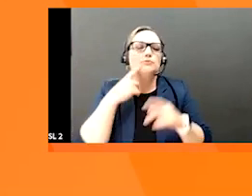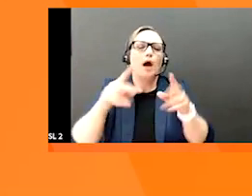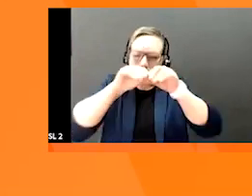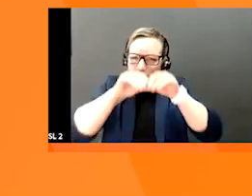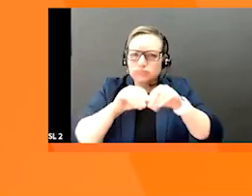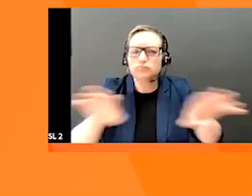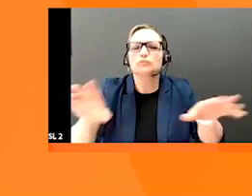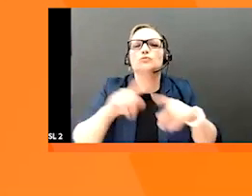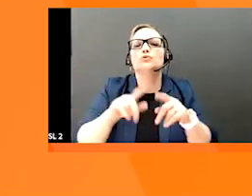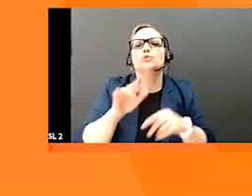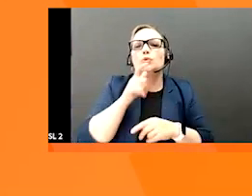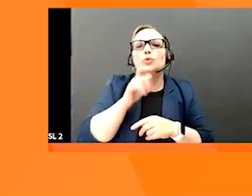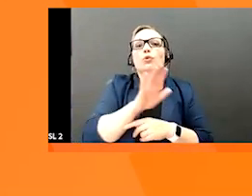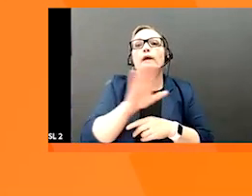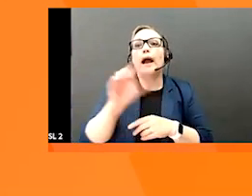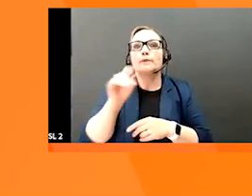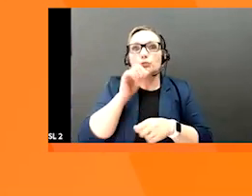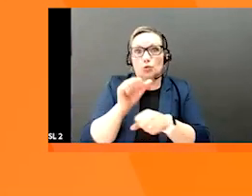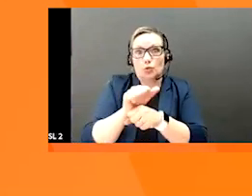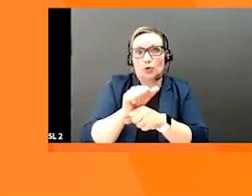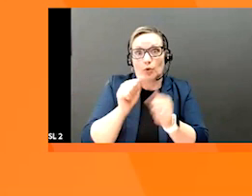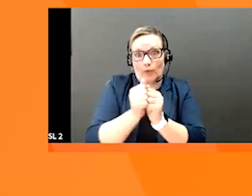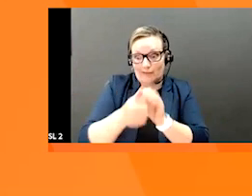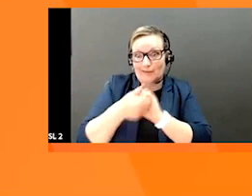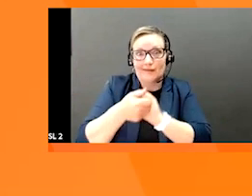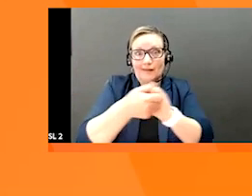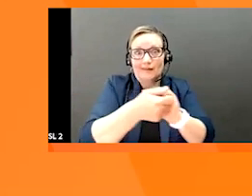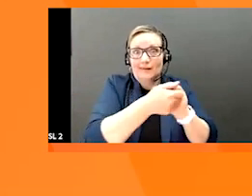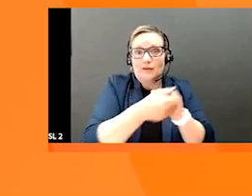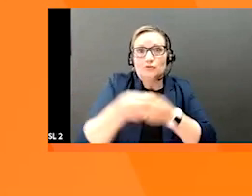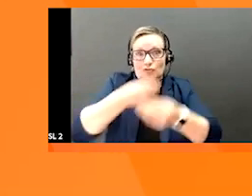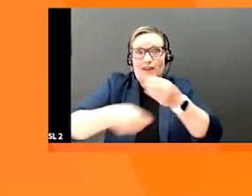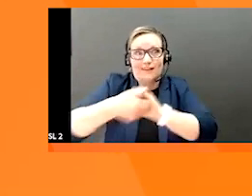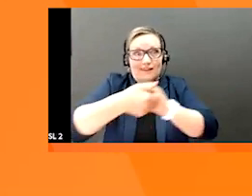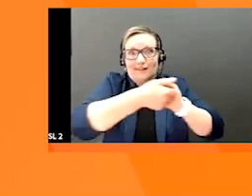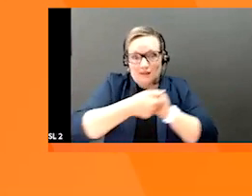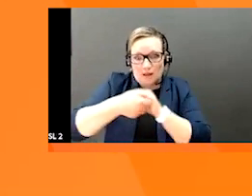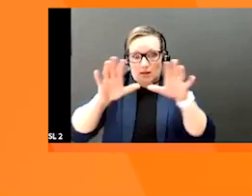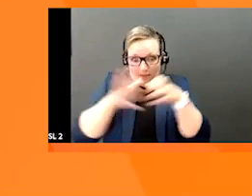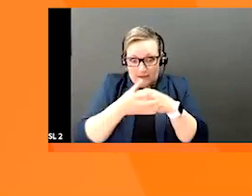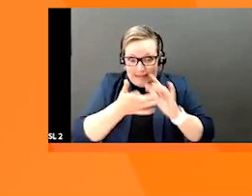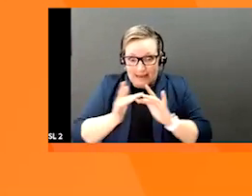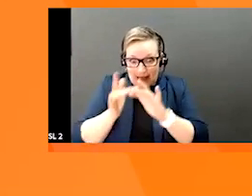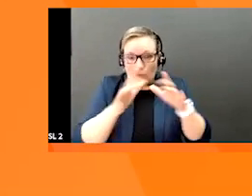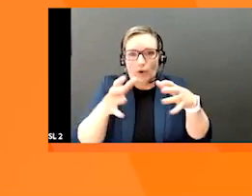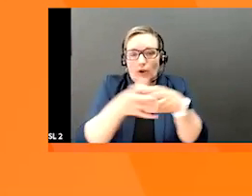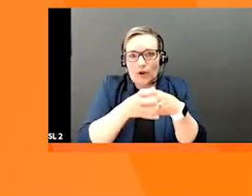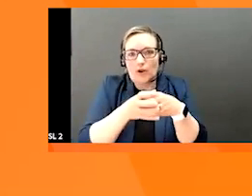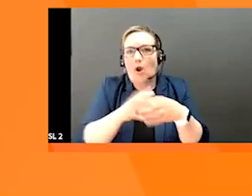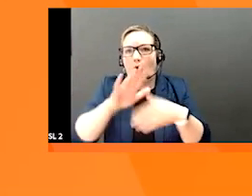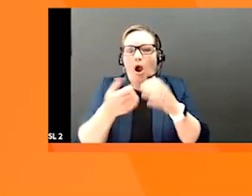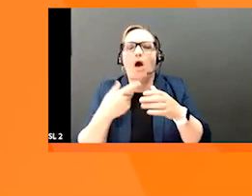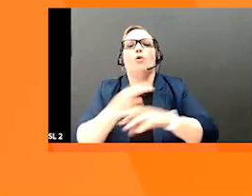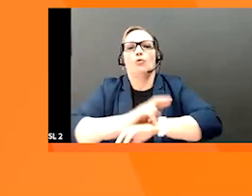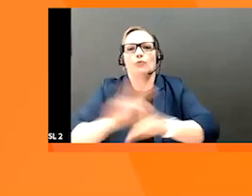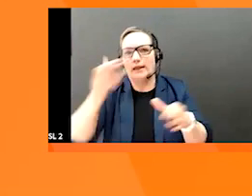immediate trading partners or to all available trading partners within that network. That's the power of the registry and